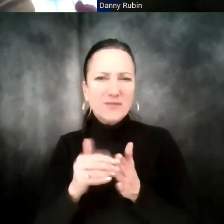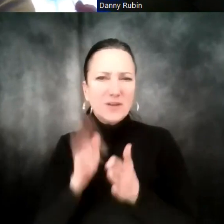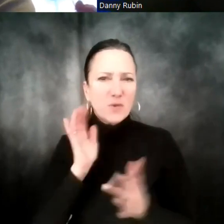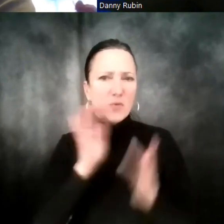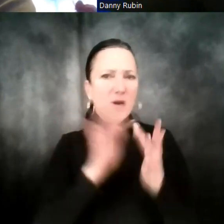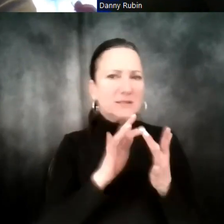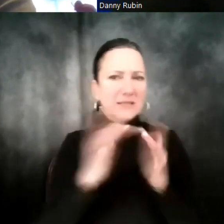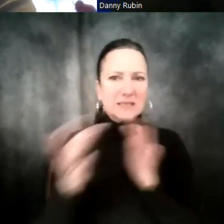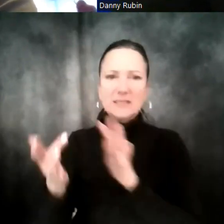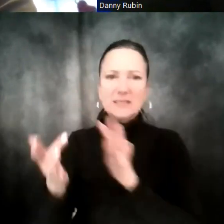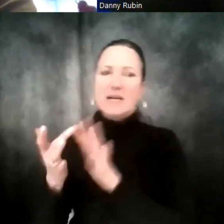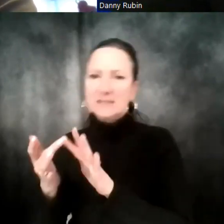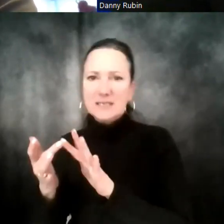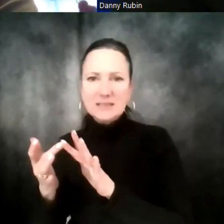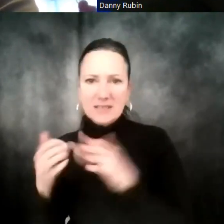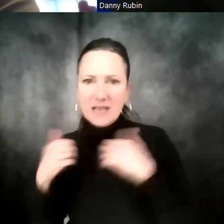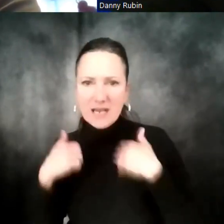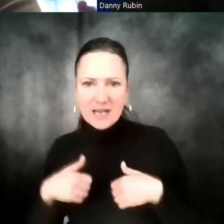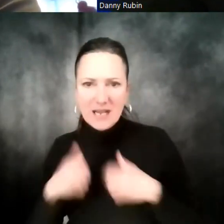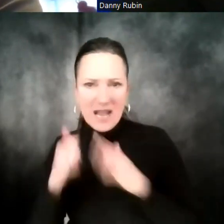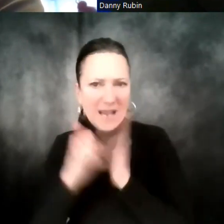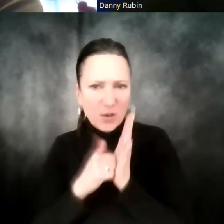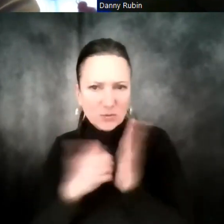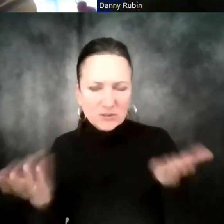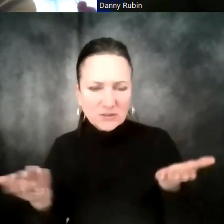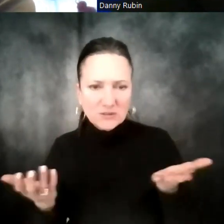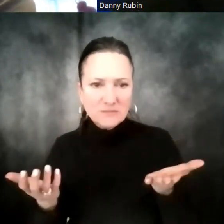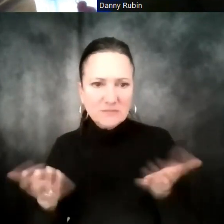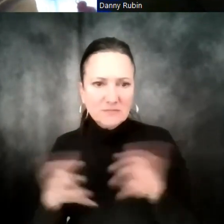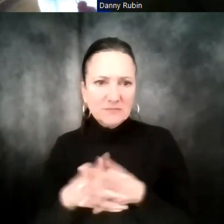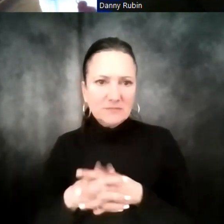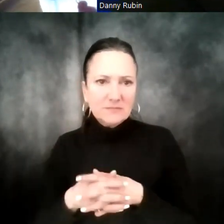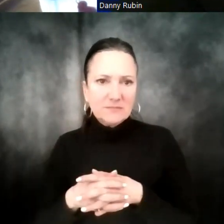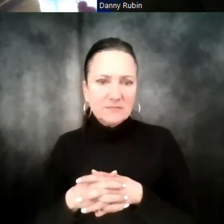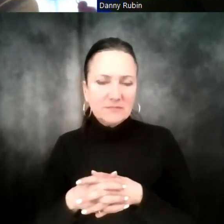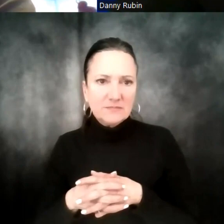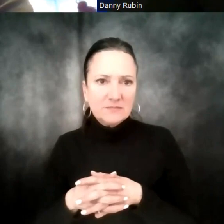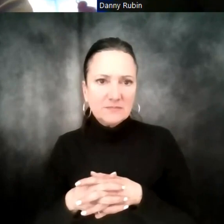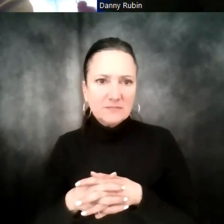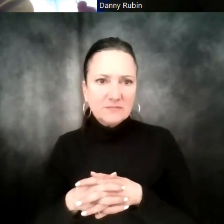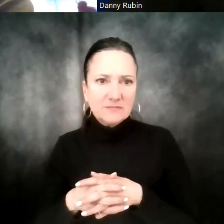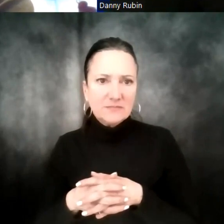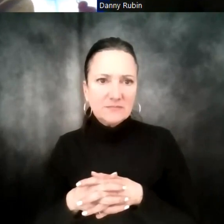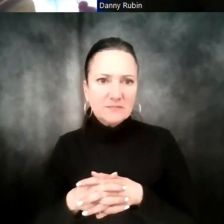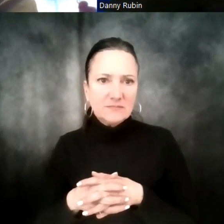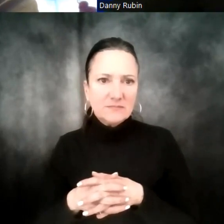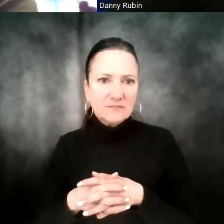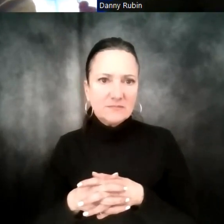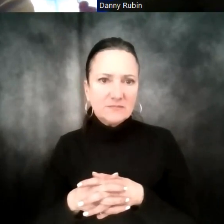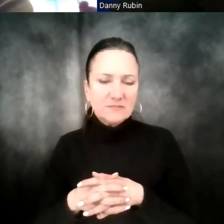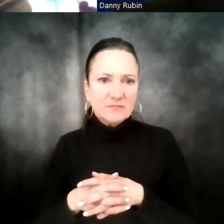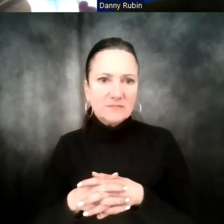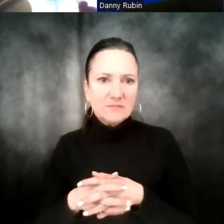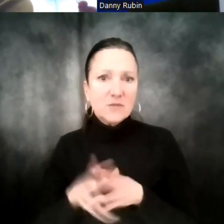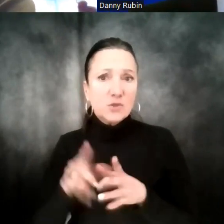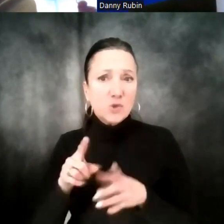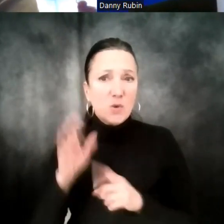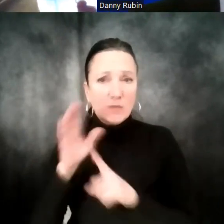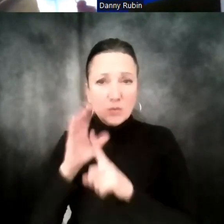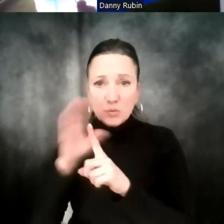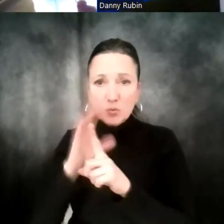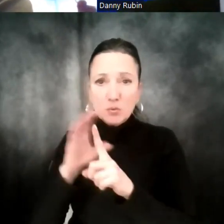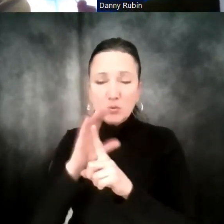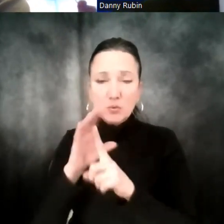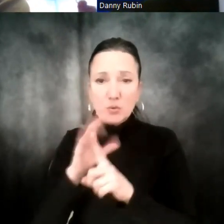So that, right, we were thinking in the same way that, so it's a little bit of sort of locating who they are. And this is